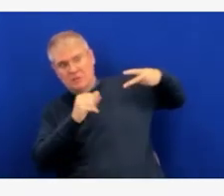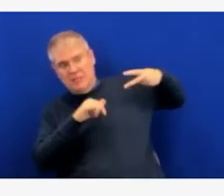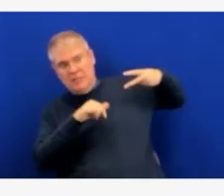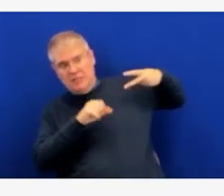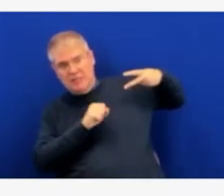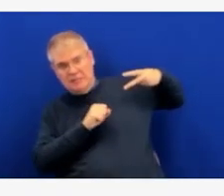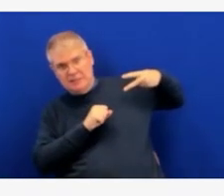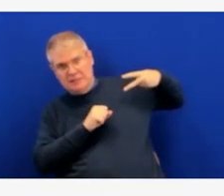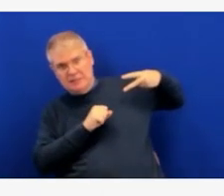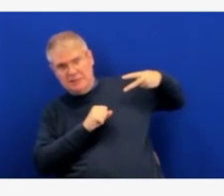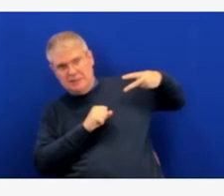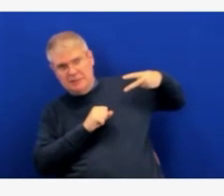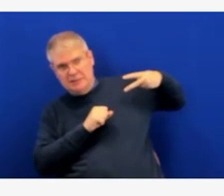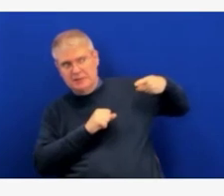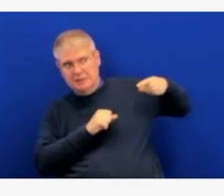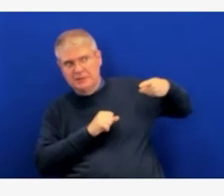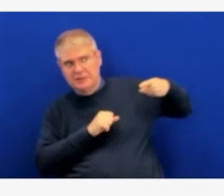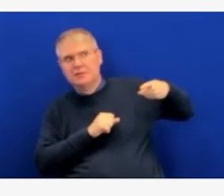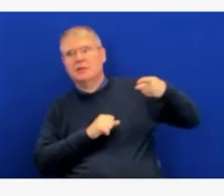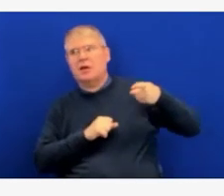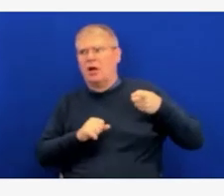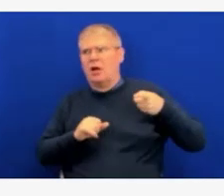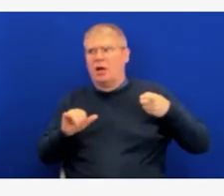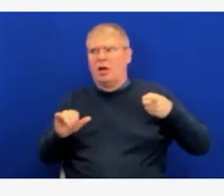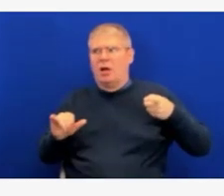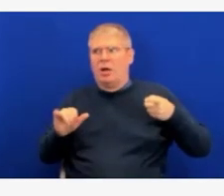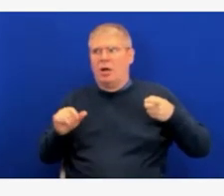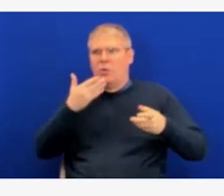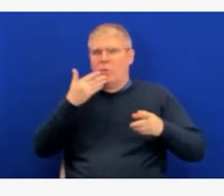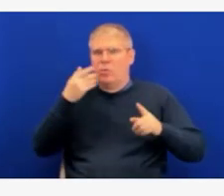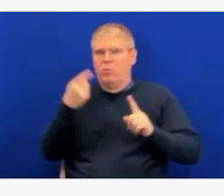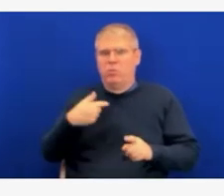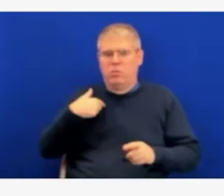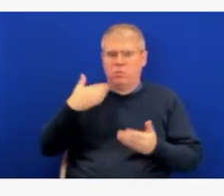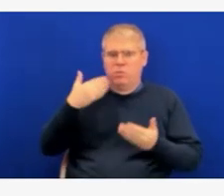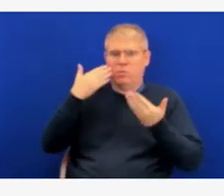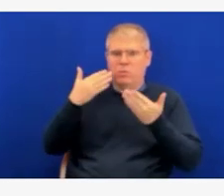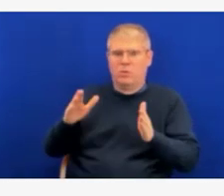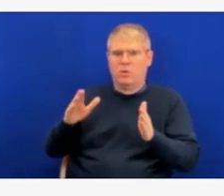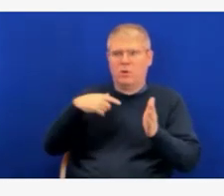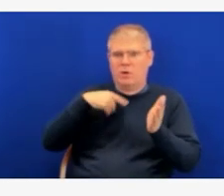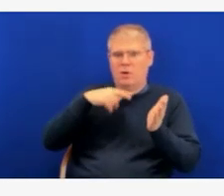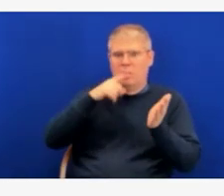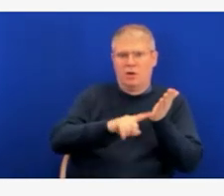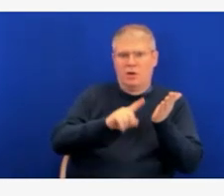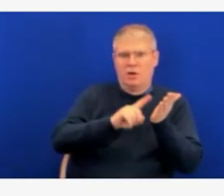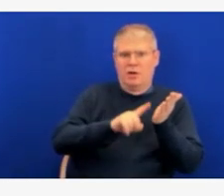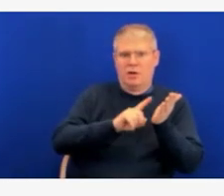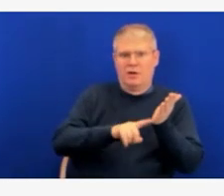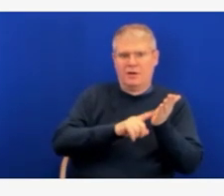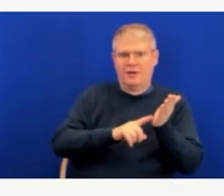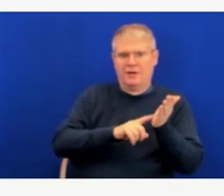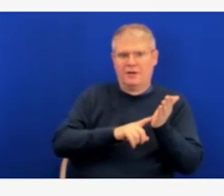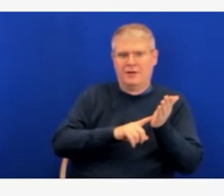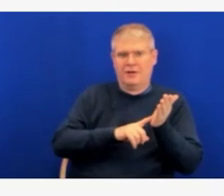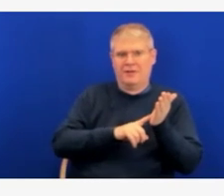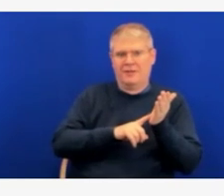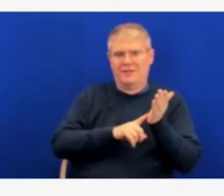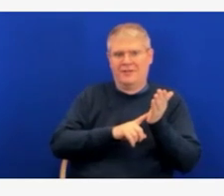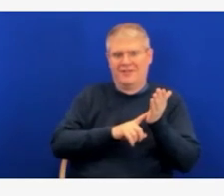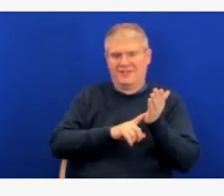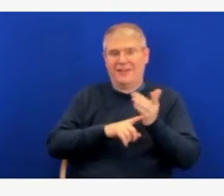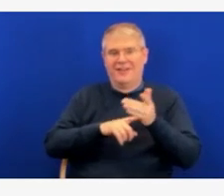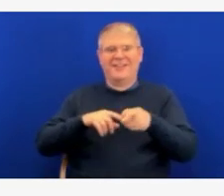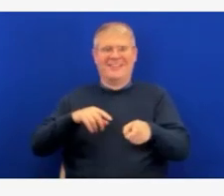sorry, Sarah. I was, I just want to announce, Sarah, I was just listening. ASEP just voted. So they just recommended the, or just,